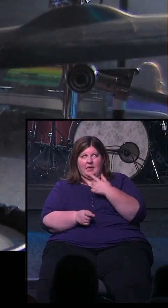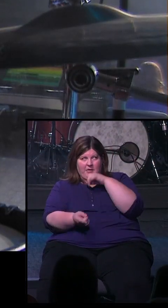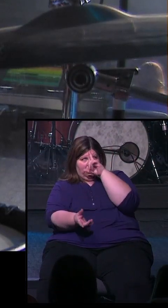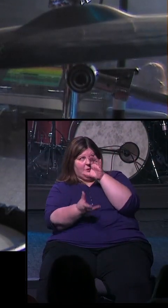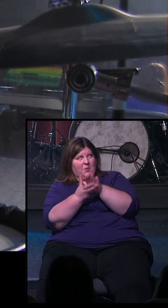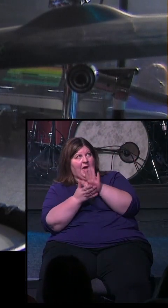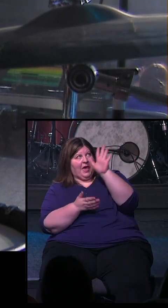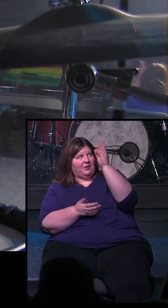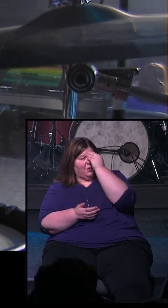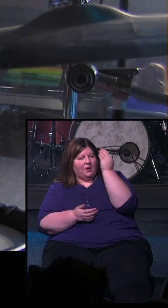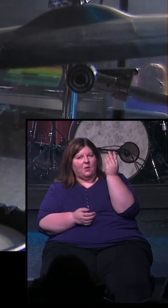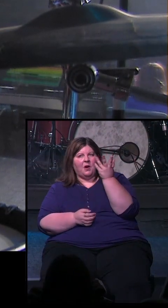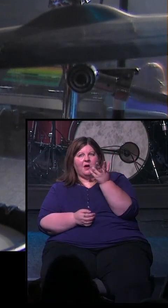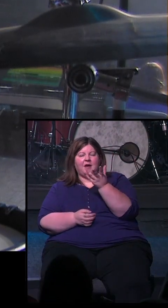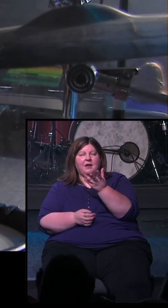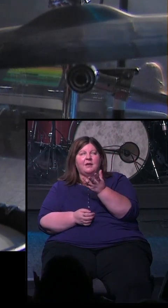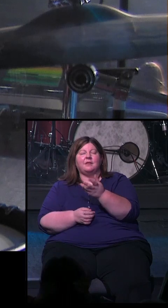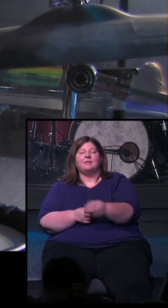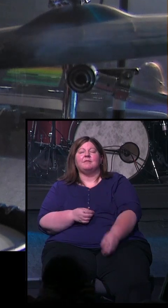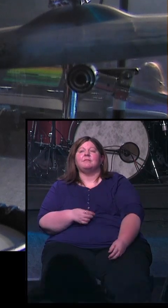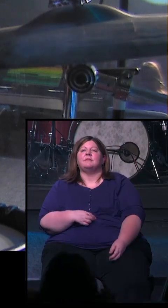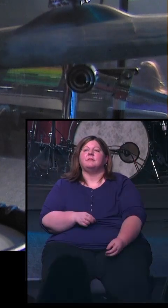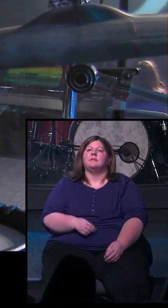You spoke.